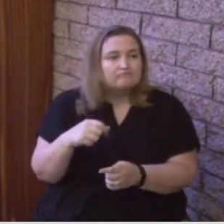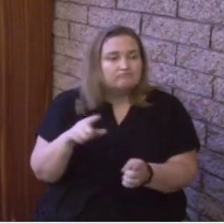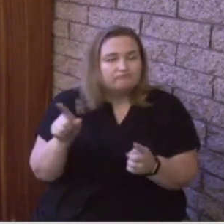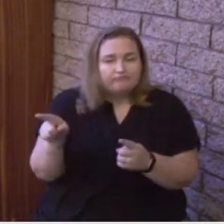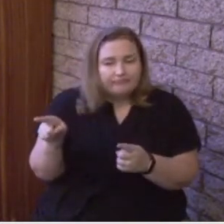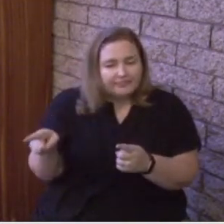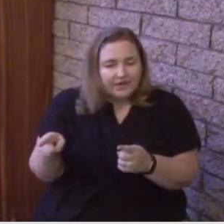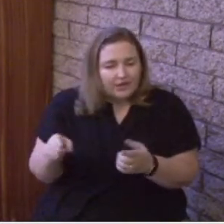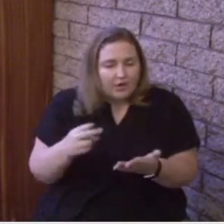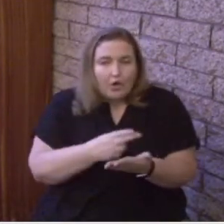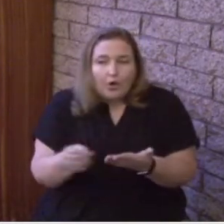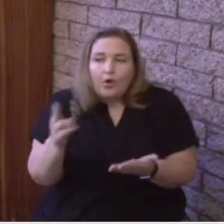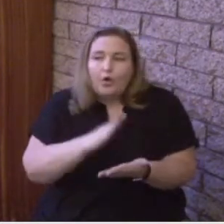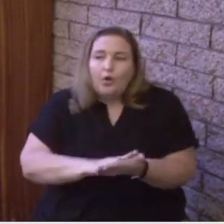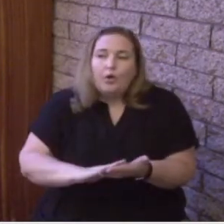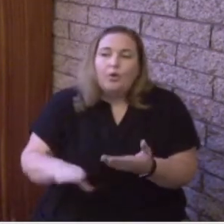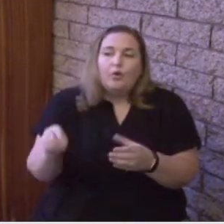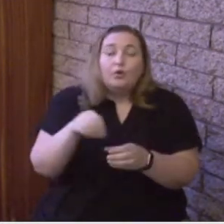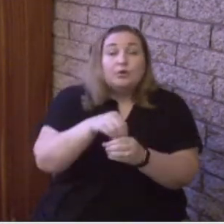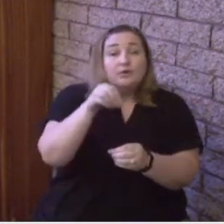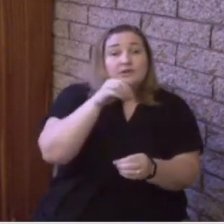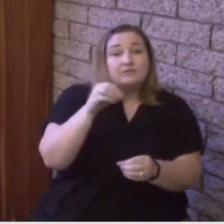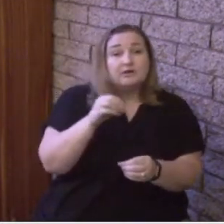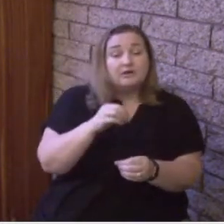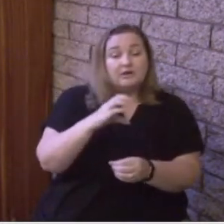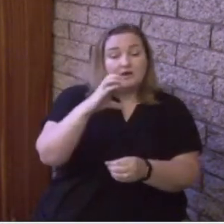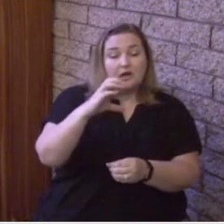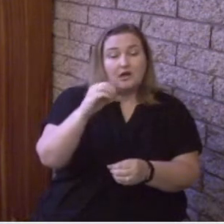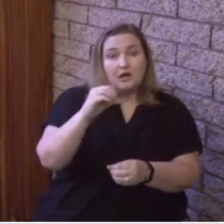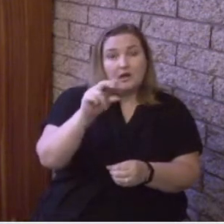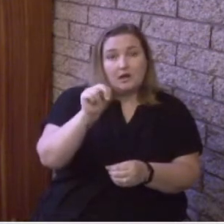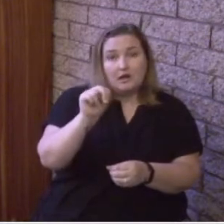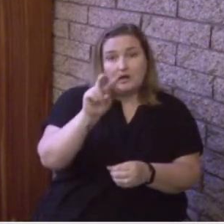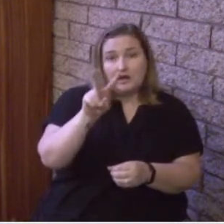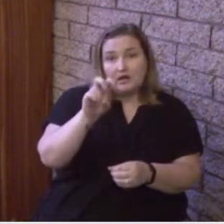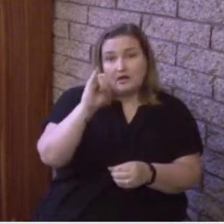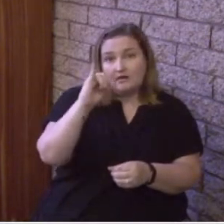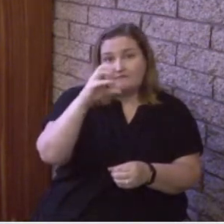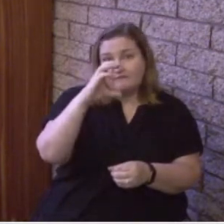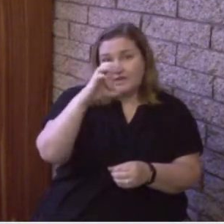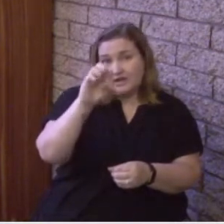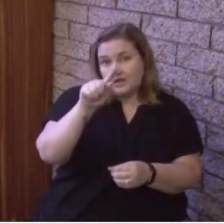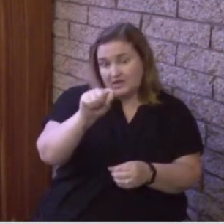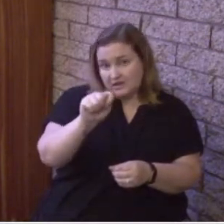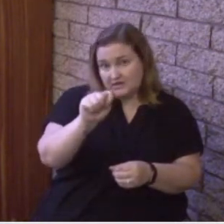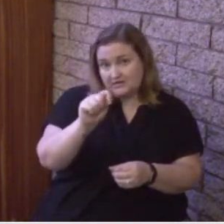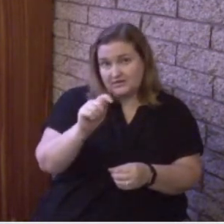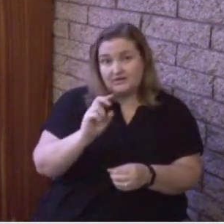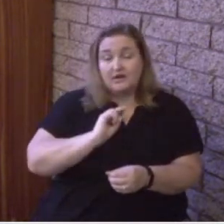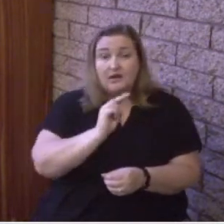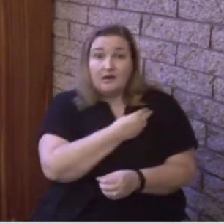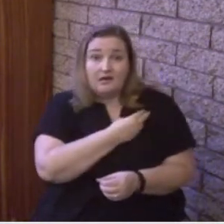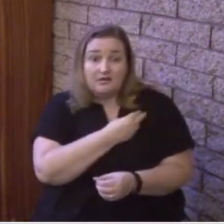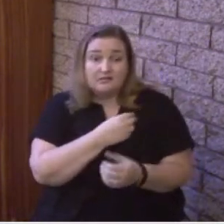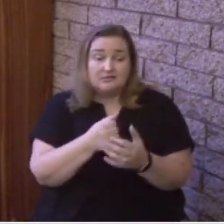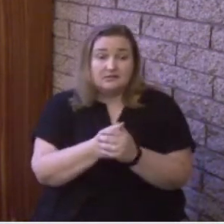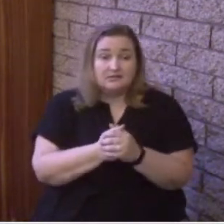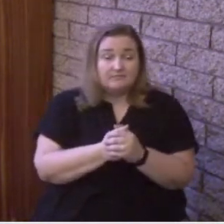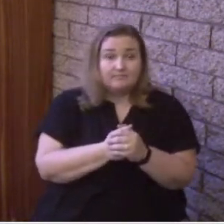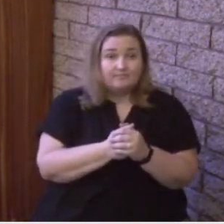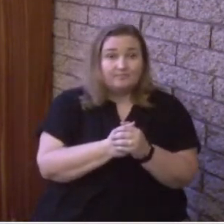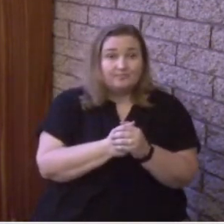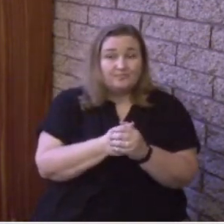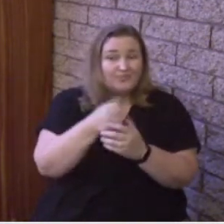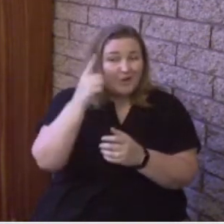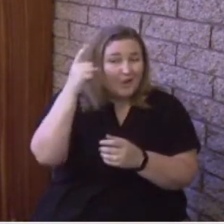has consumed us and taught us to better understand God's Word and then the Holy Spirit